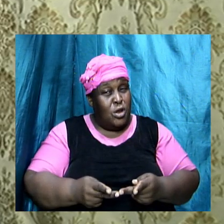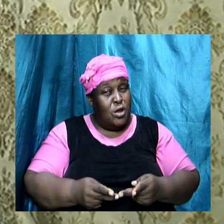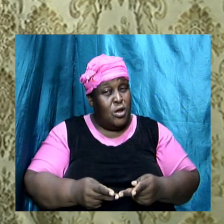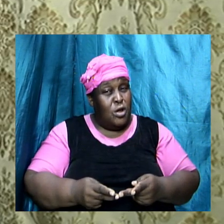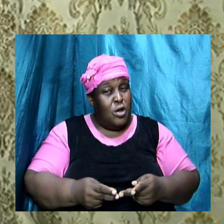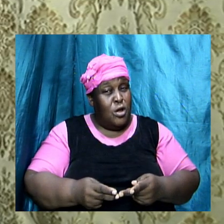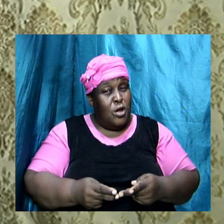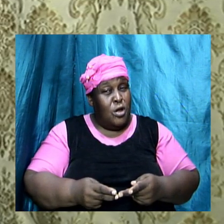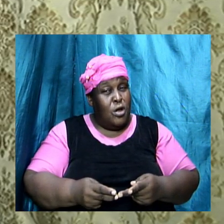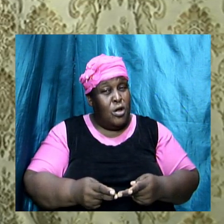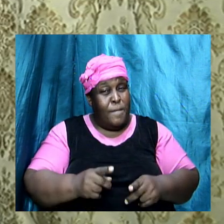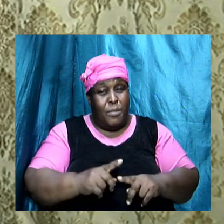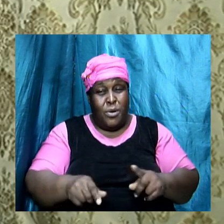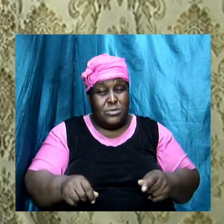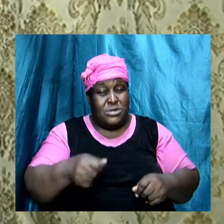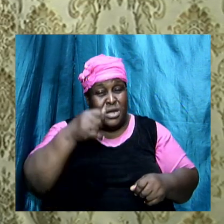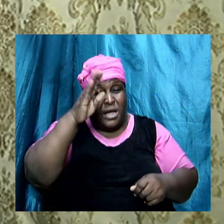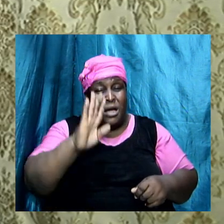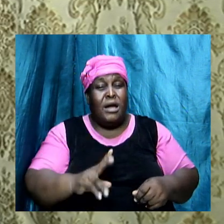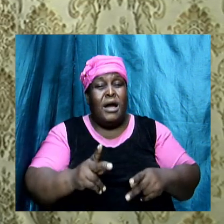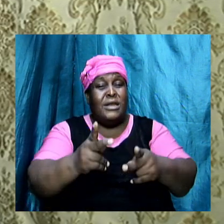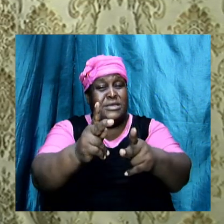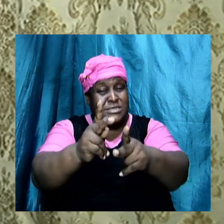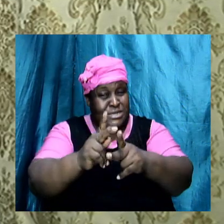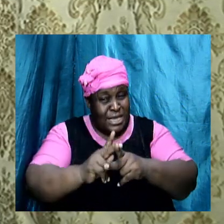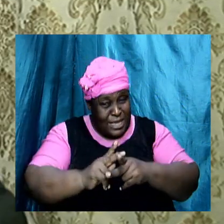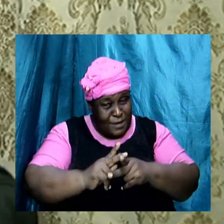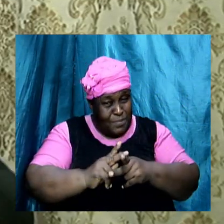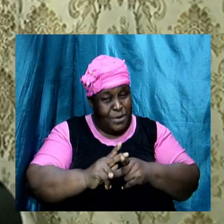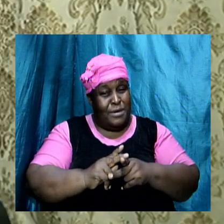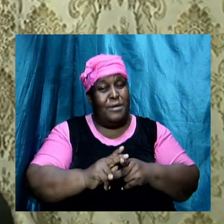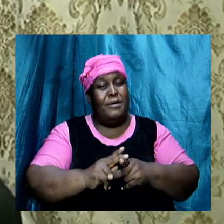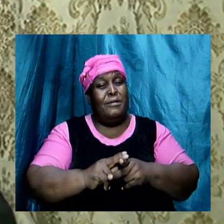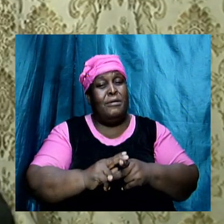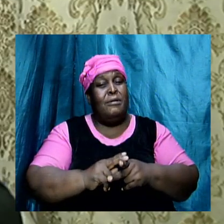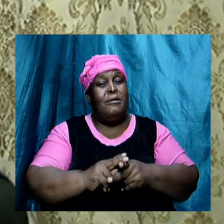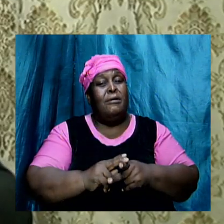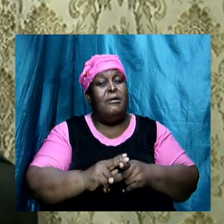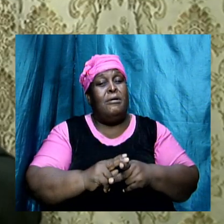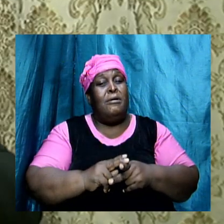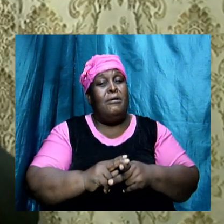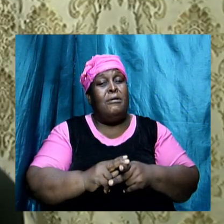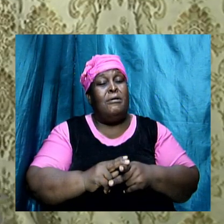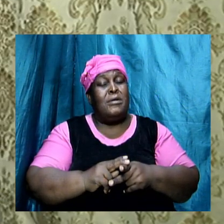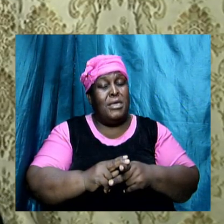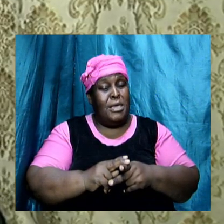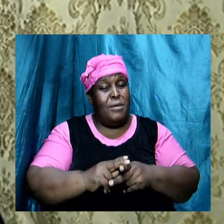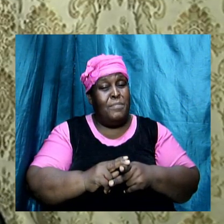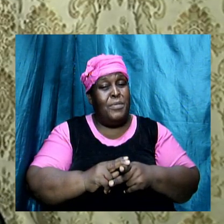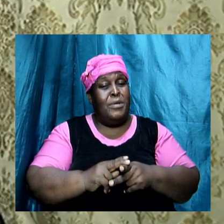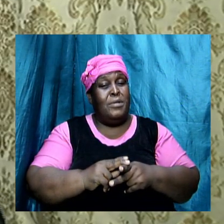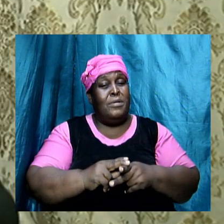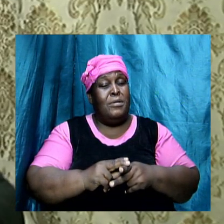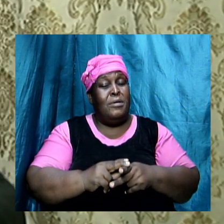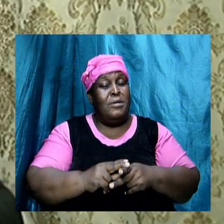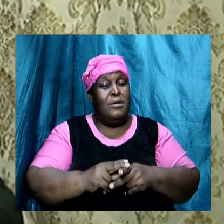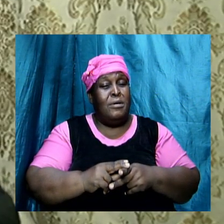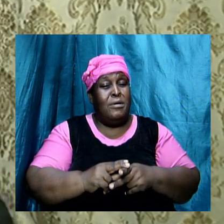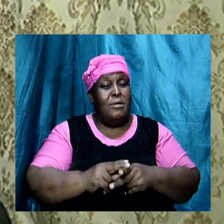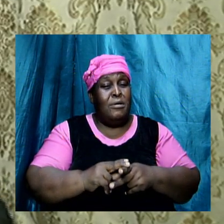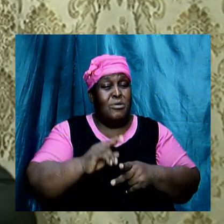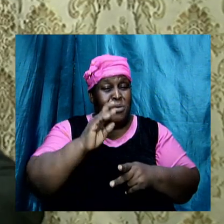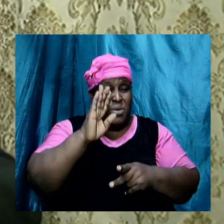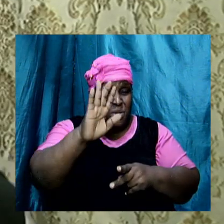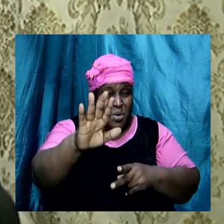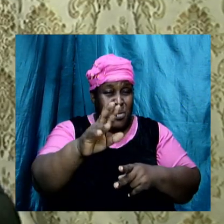back from honor. If God is keeping me from that kind of honor, I want to serve God. I want to be